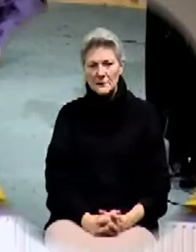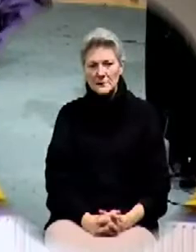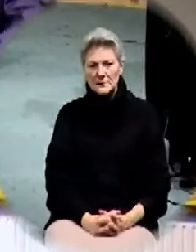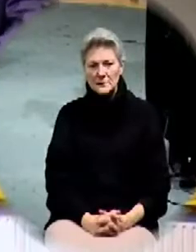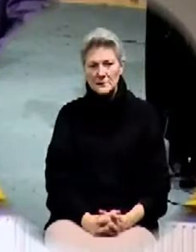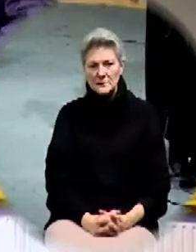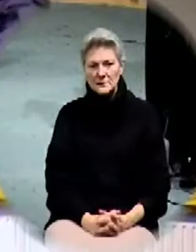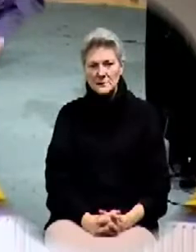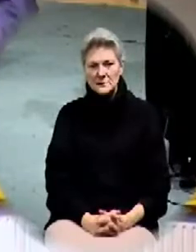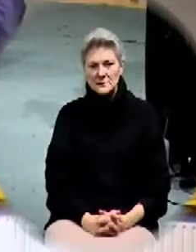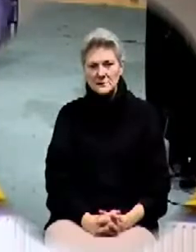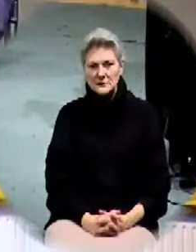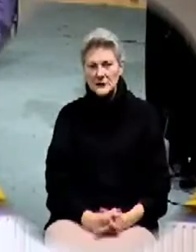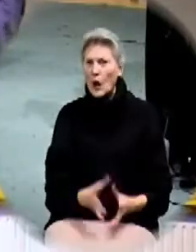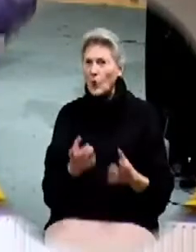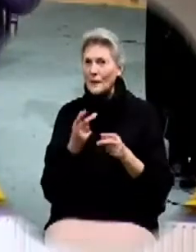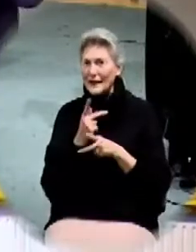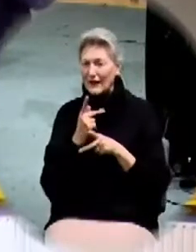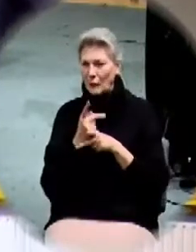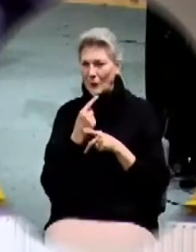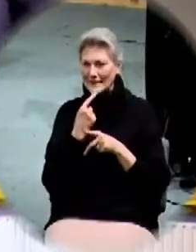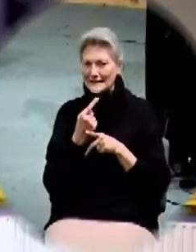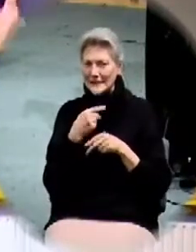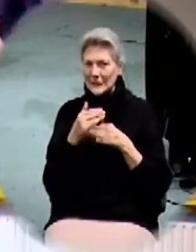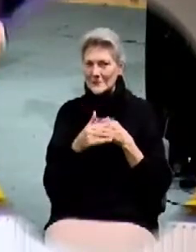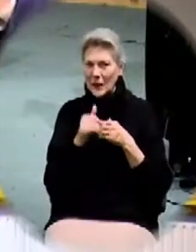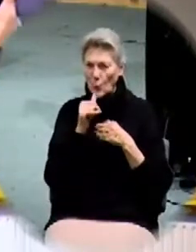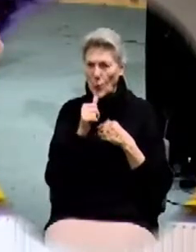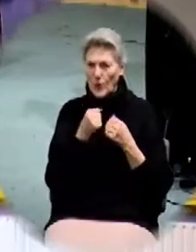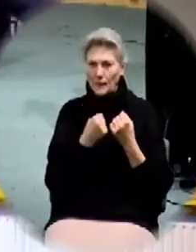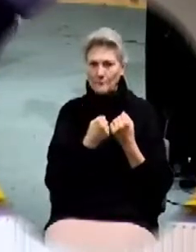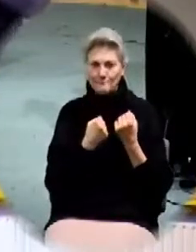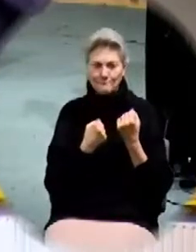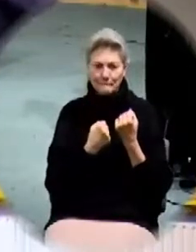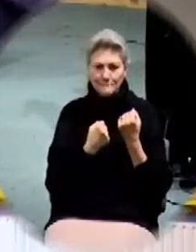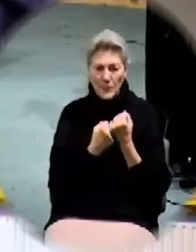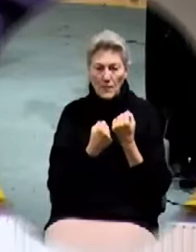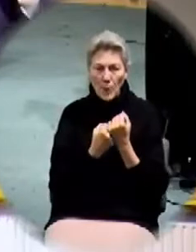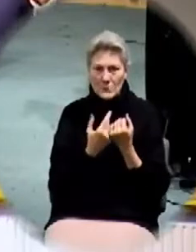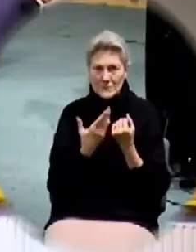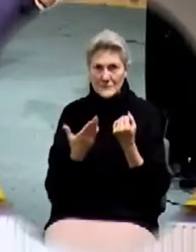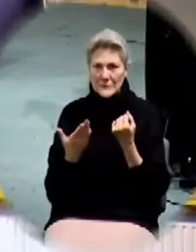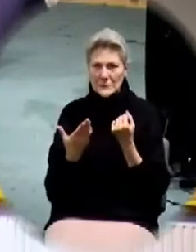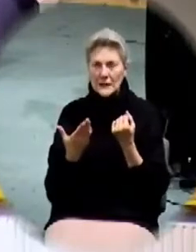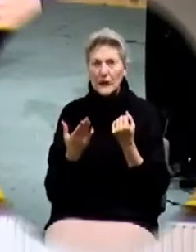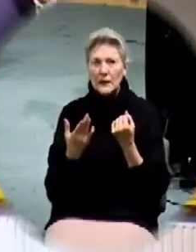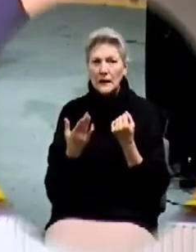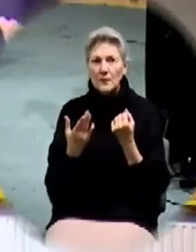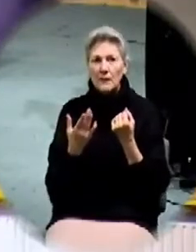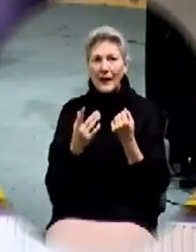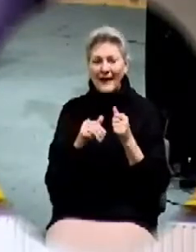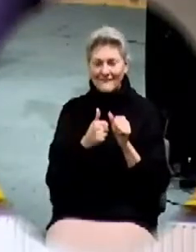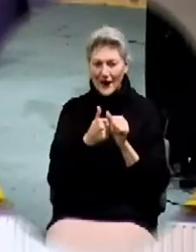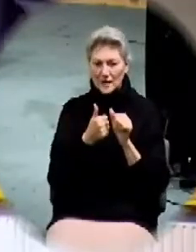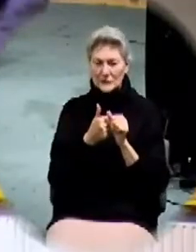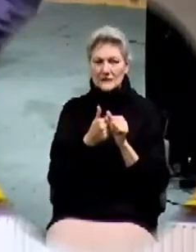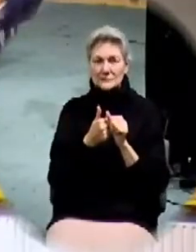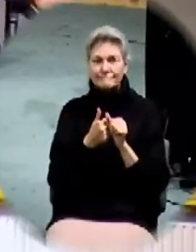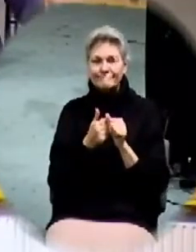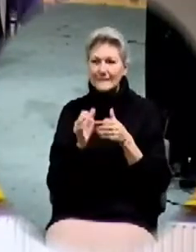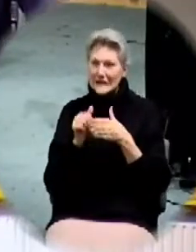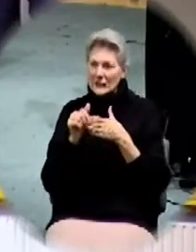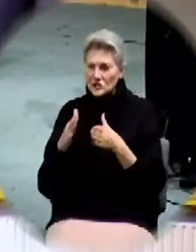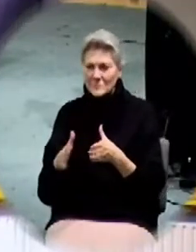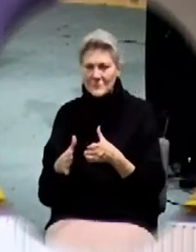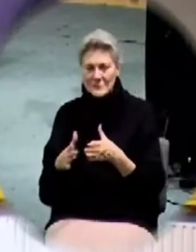I want to be careful about what I say next because I don't want to promote something, but I've found some leadership things that